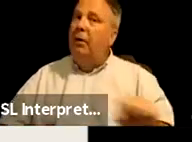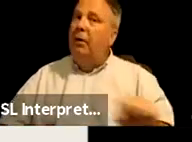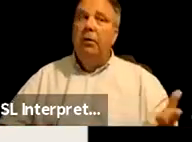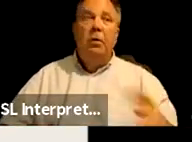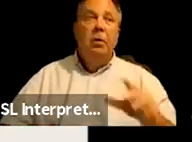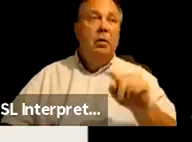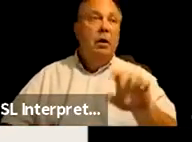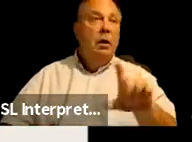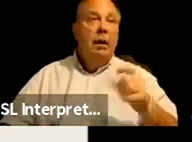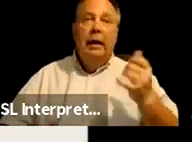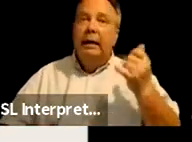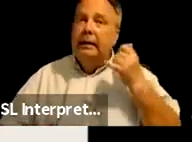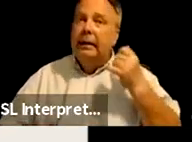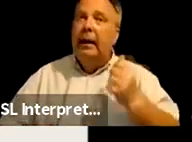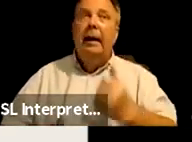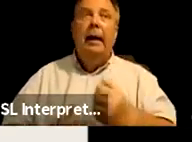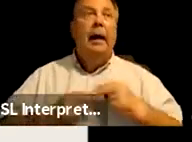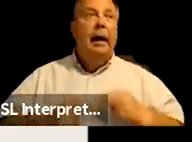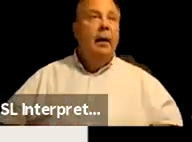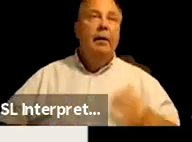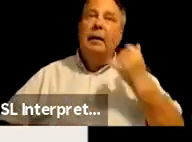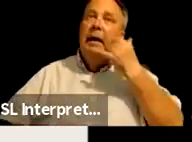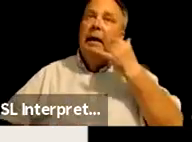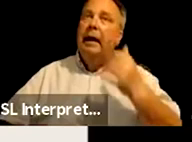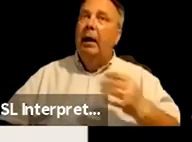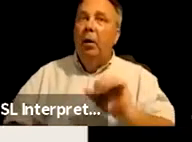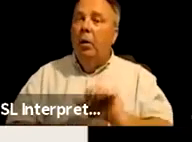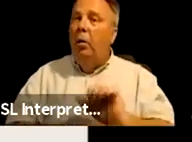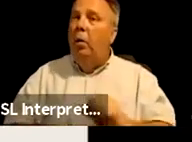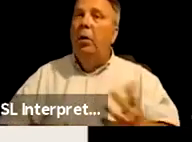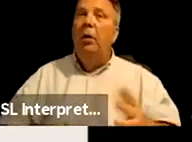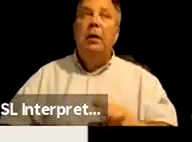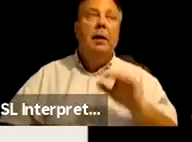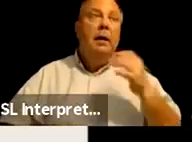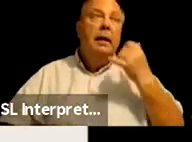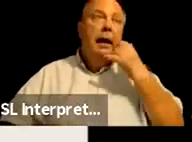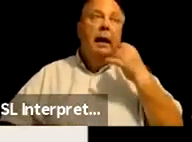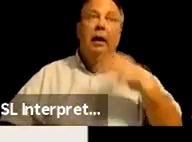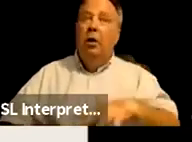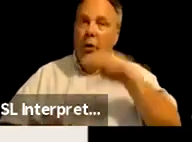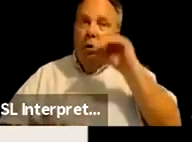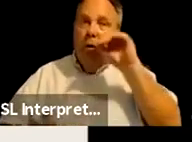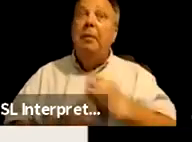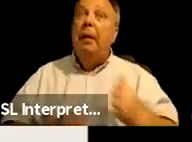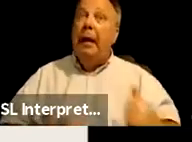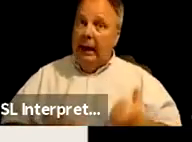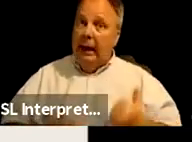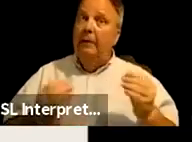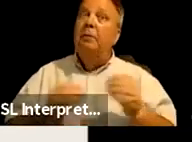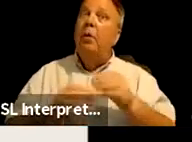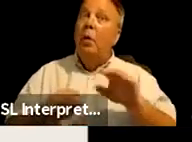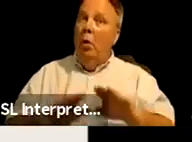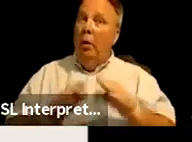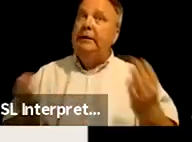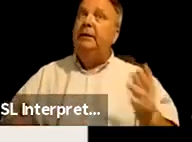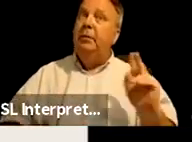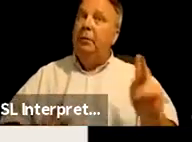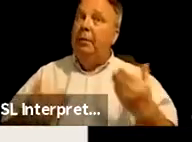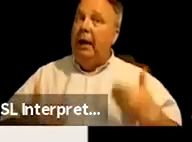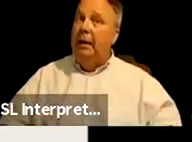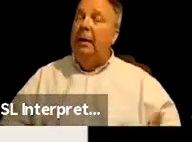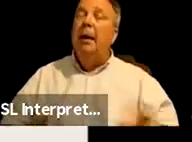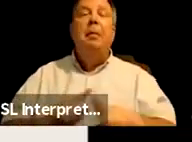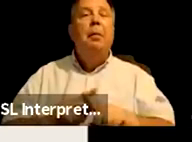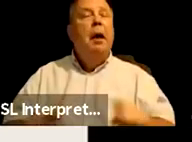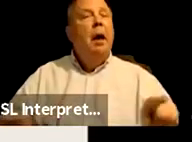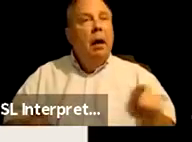telehealth, telelearning, telework, those things make life more accessible for people like me. Um, but I also